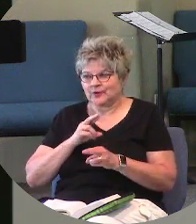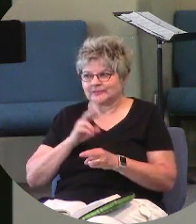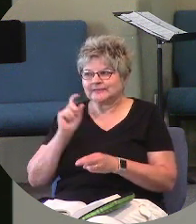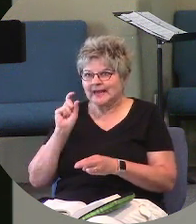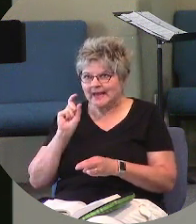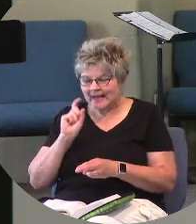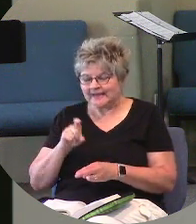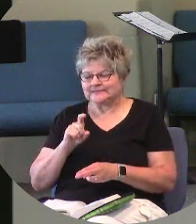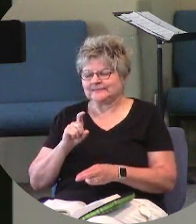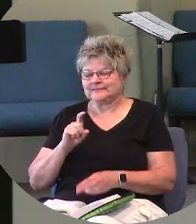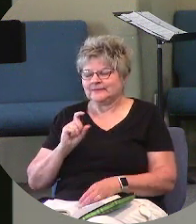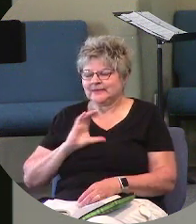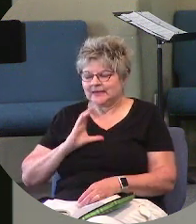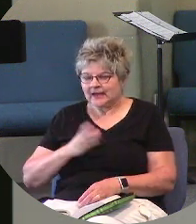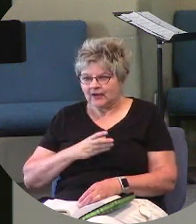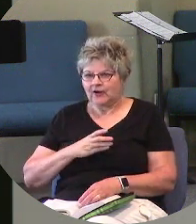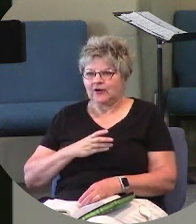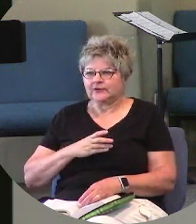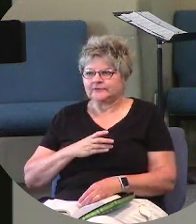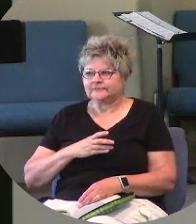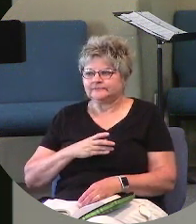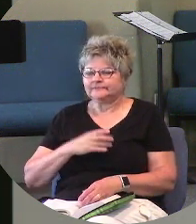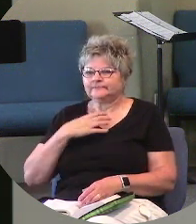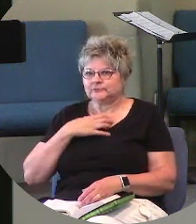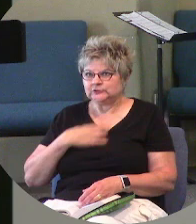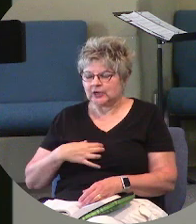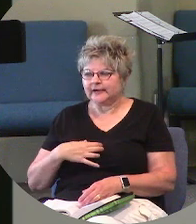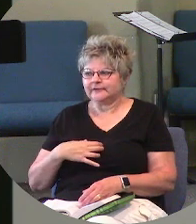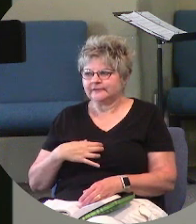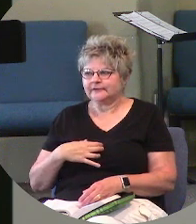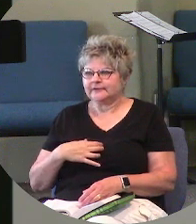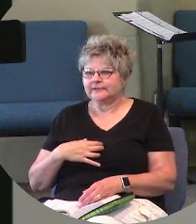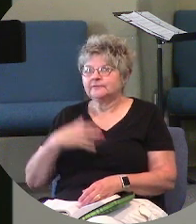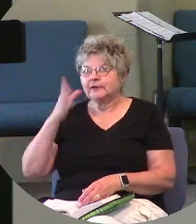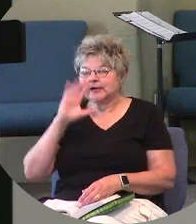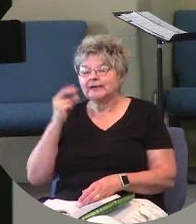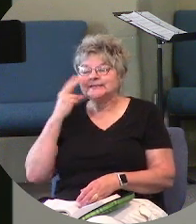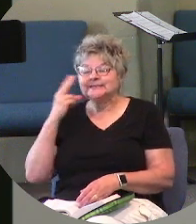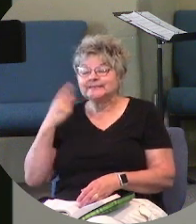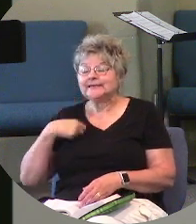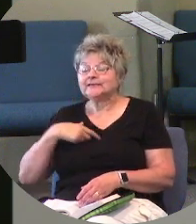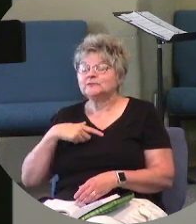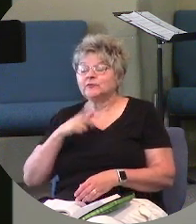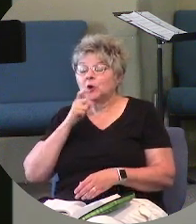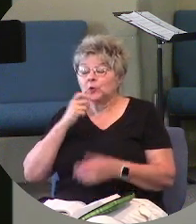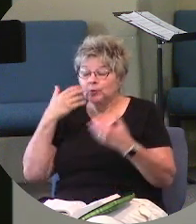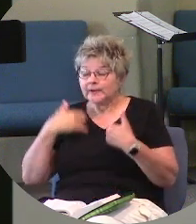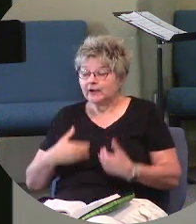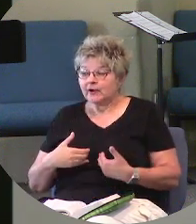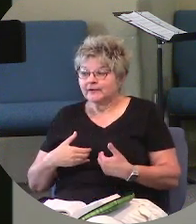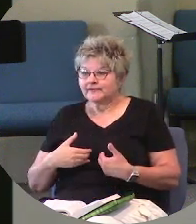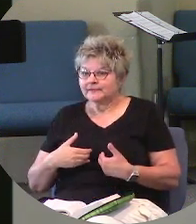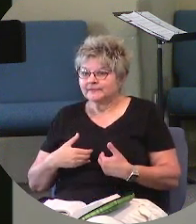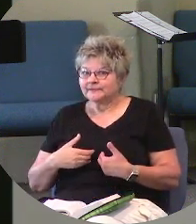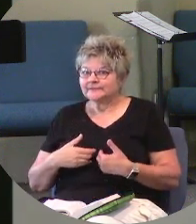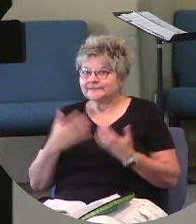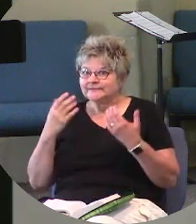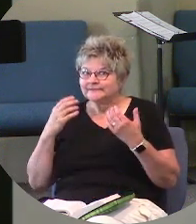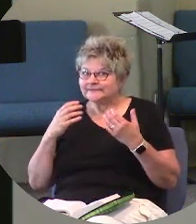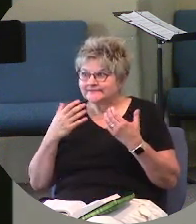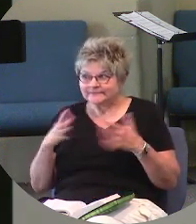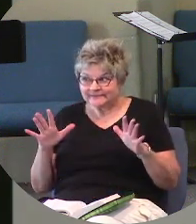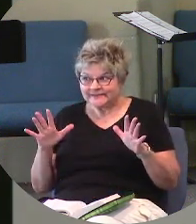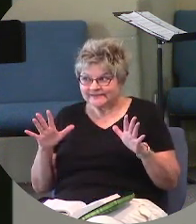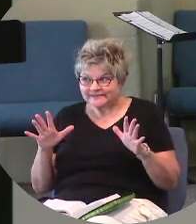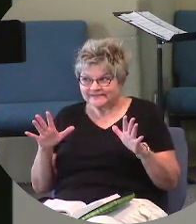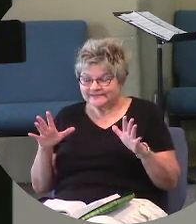to be our ultimate desire. It's for God to see us for who we are because he does already. And so